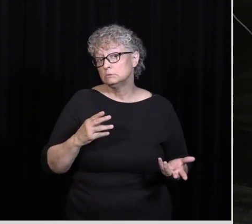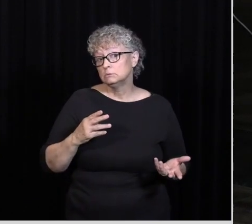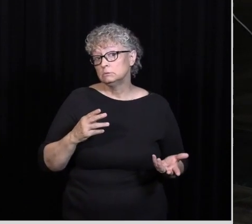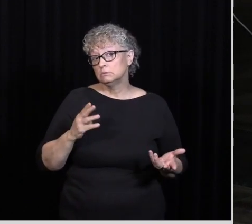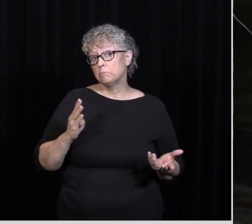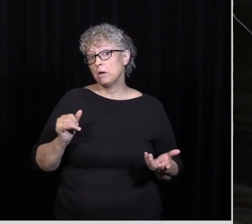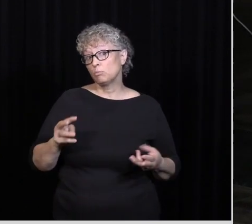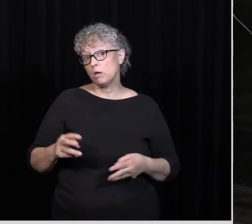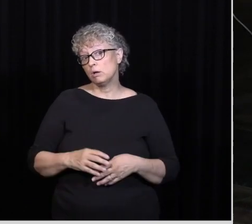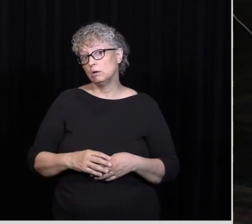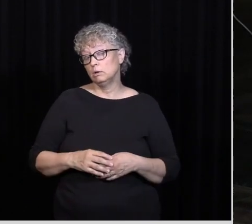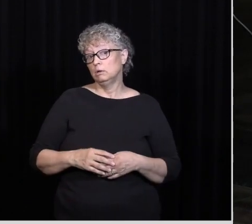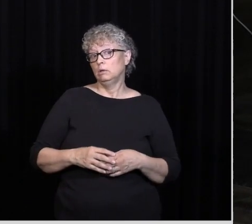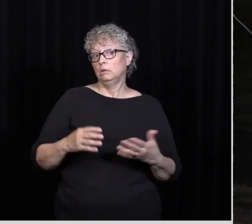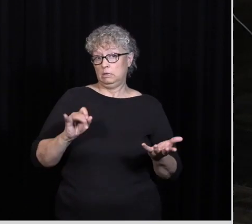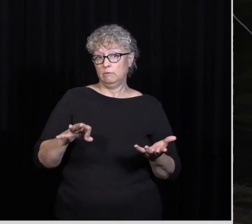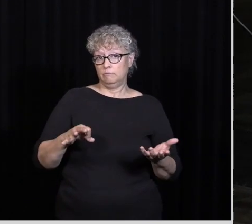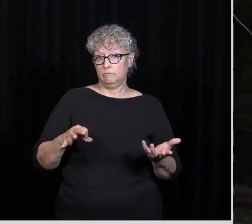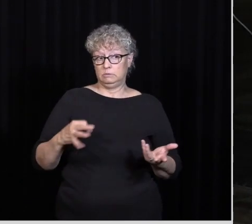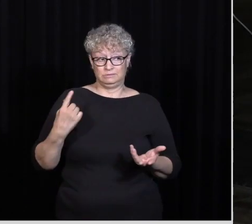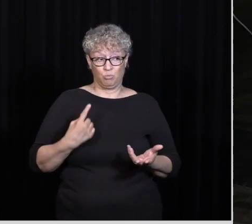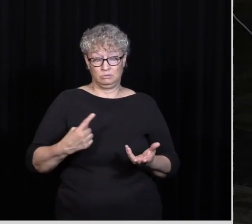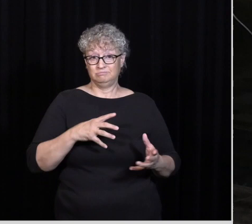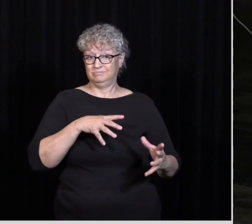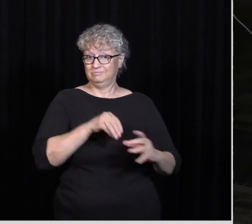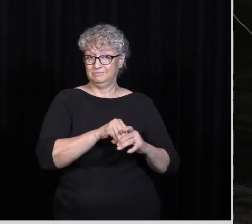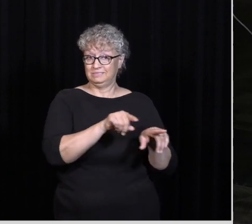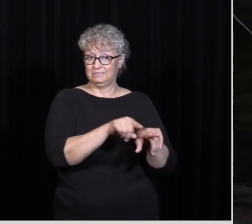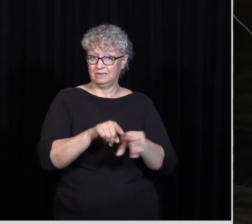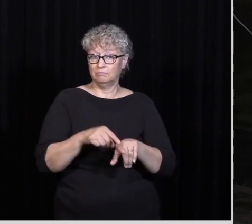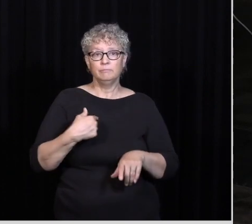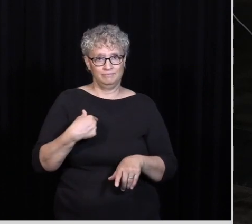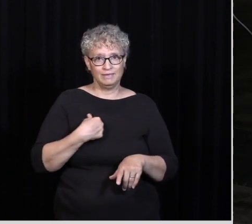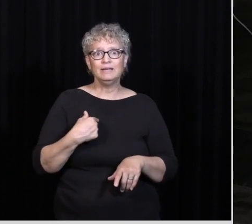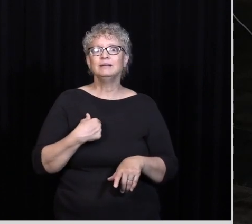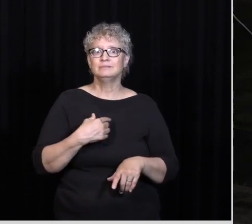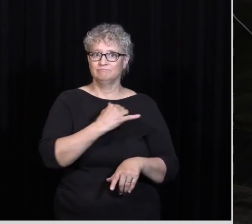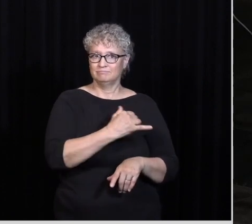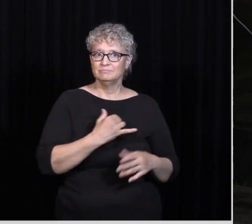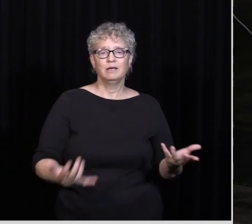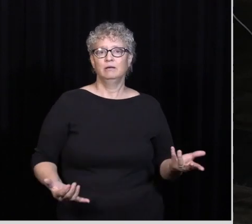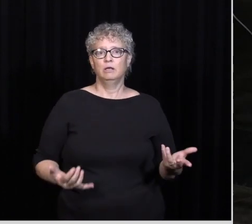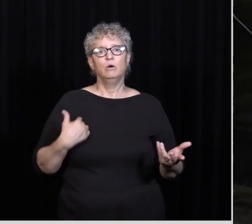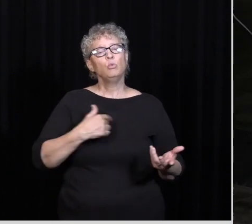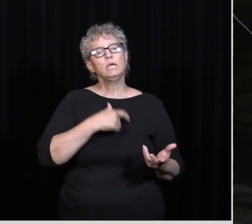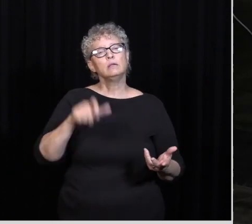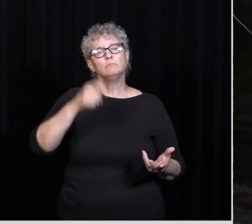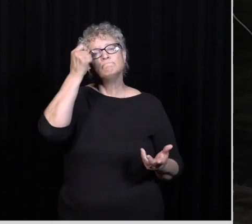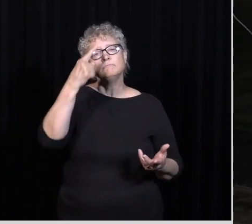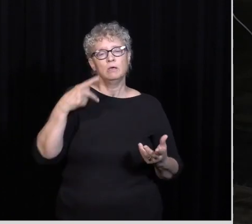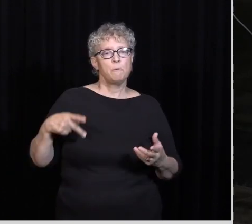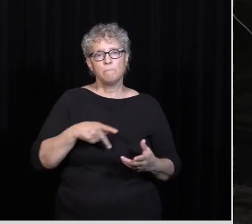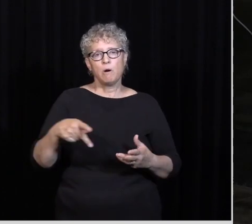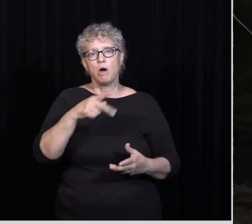anyone has been there I've been there And what I really love about this And I think we need to understand And just kind of get Is that Paul